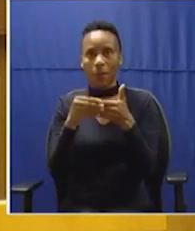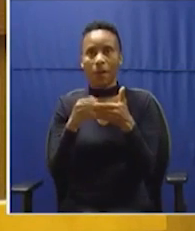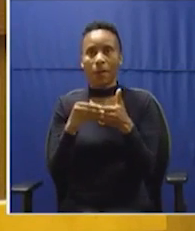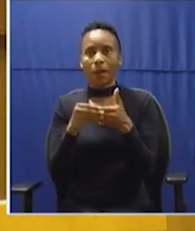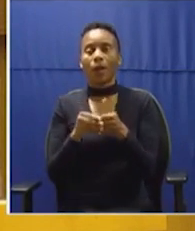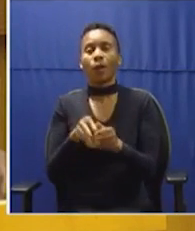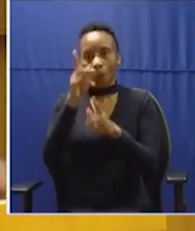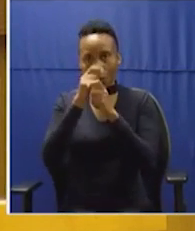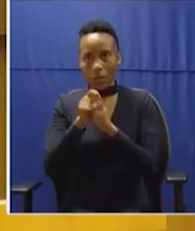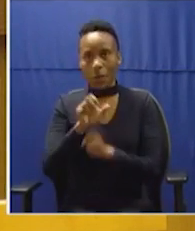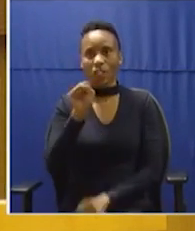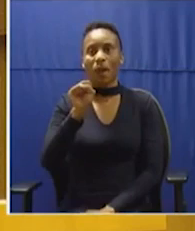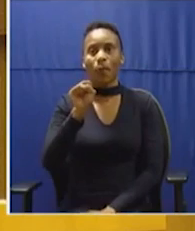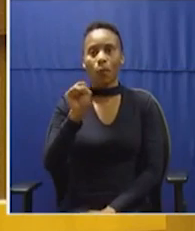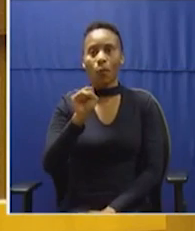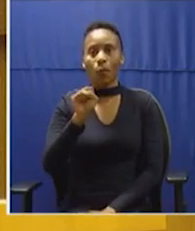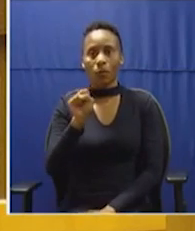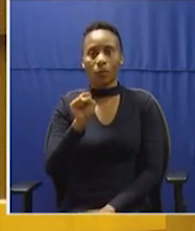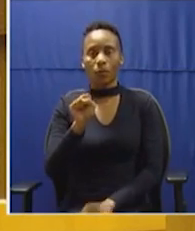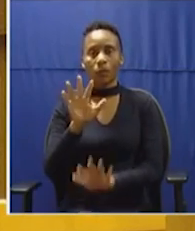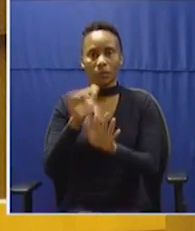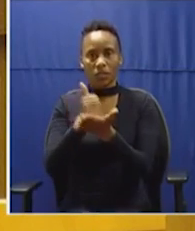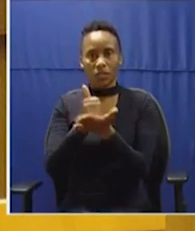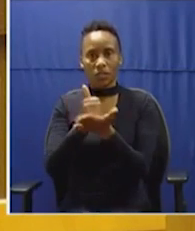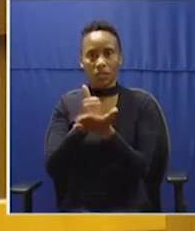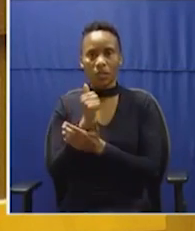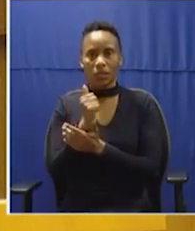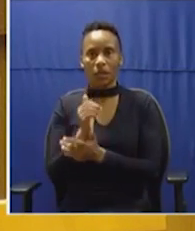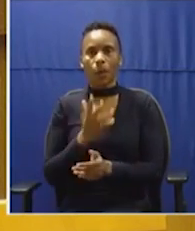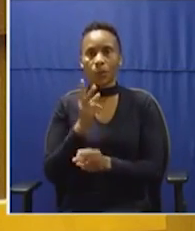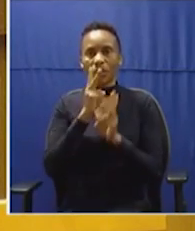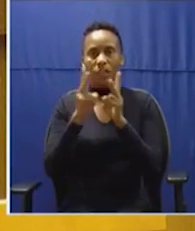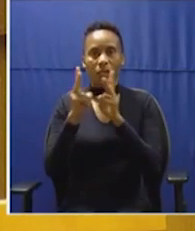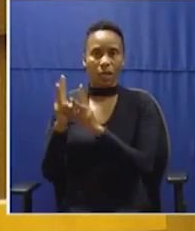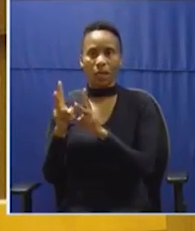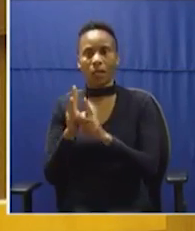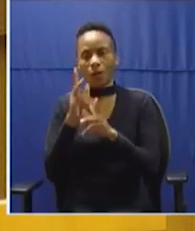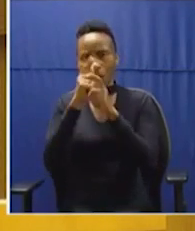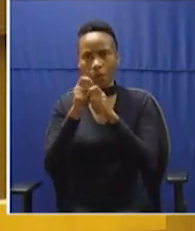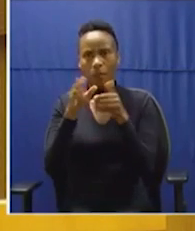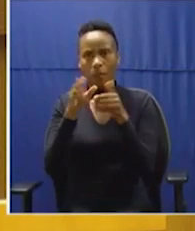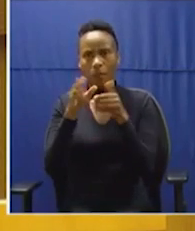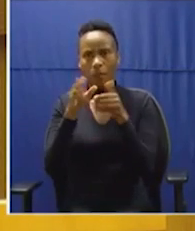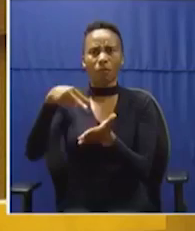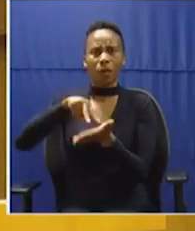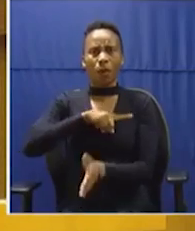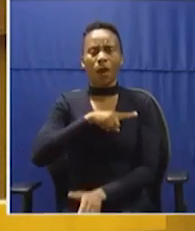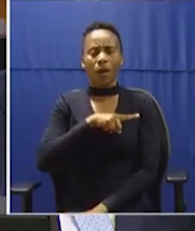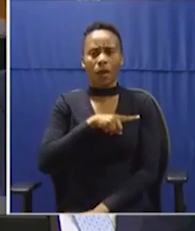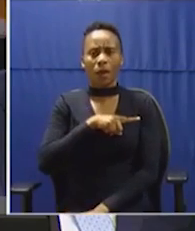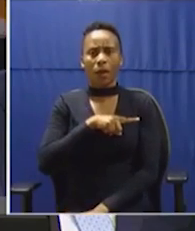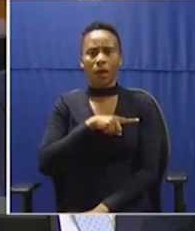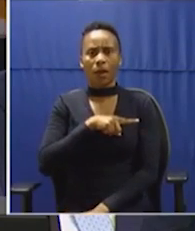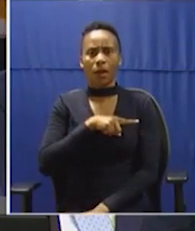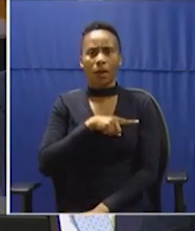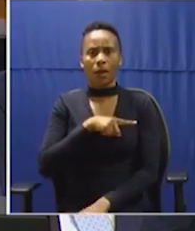of the Council. Point of order, Chair. Honourable Chawambo, will you just take a seat? I just want to see why the Honourable Member is rising. Why are you rising, Honourable Member? Chairperson, I want to know if